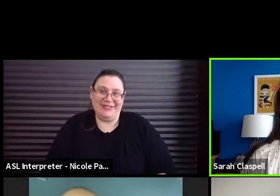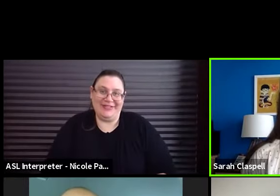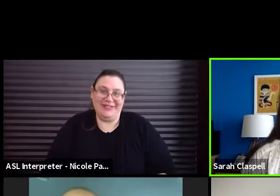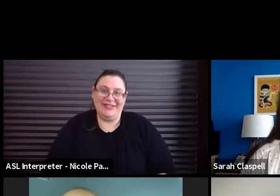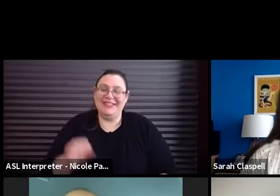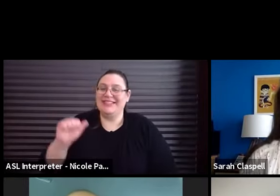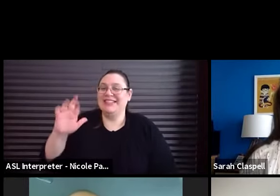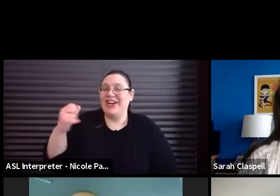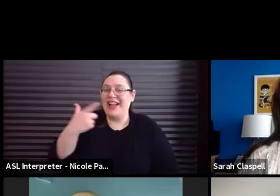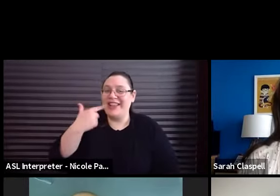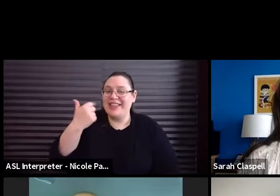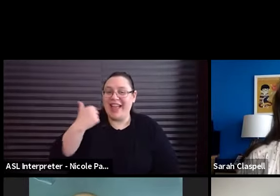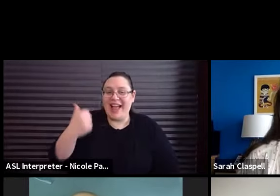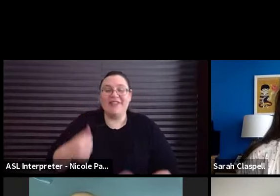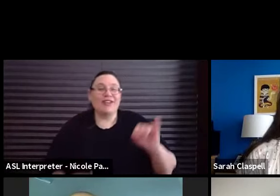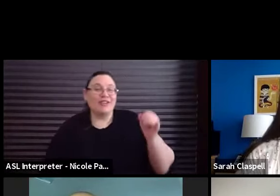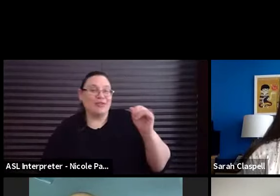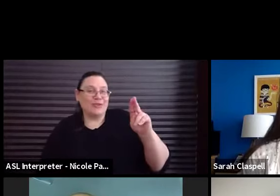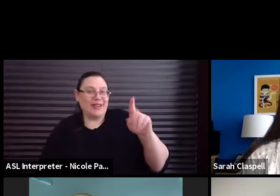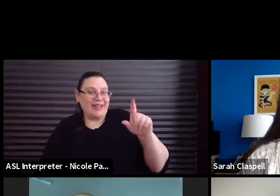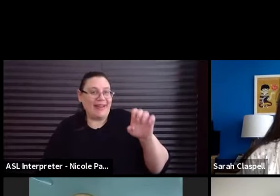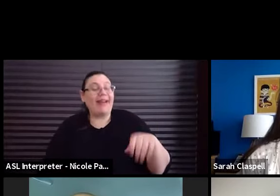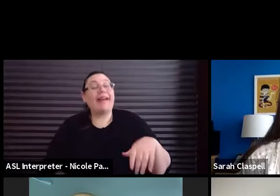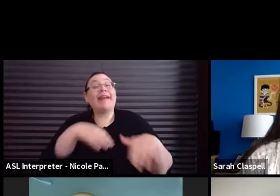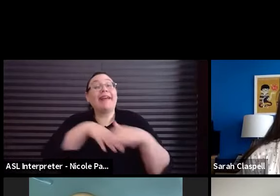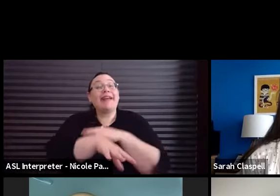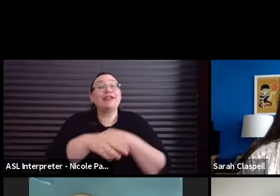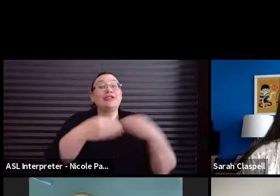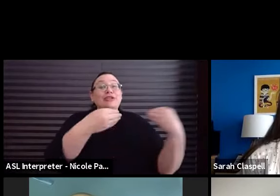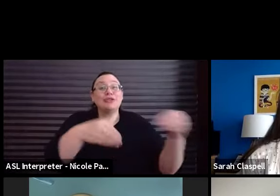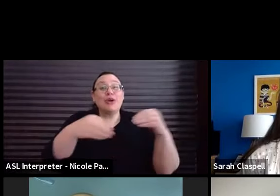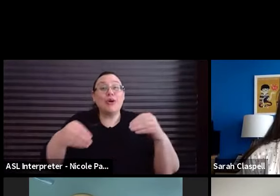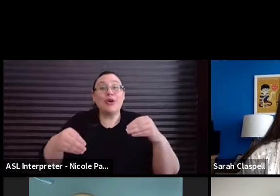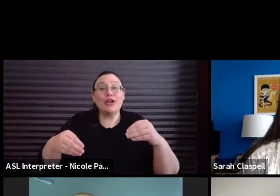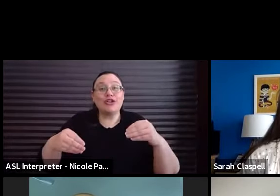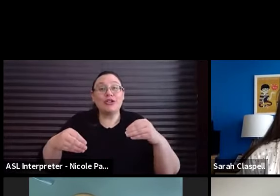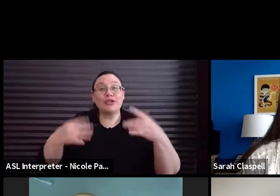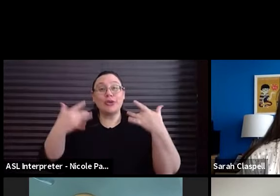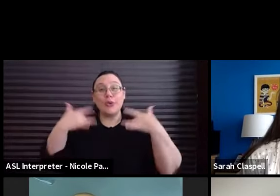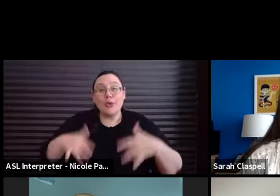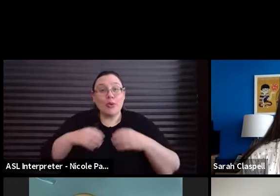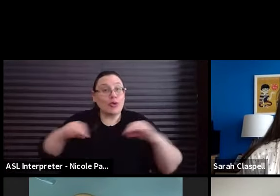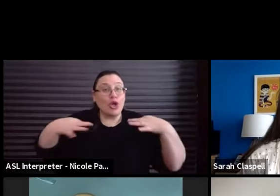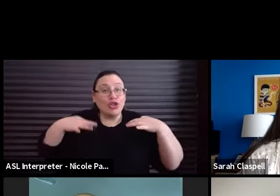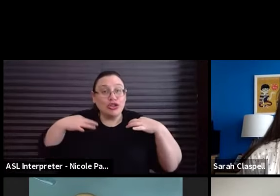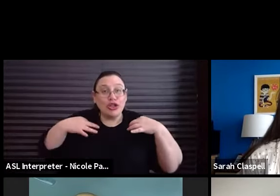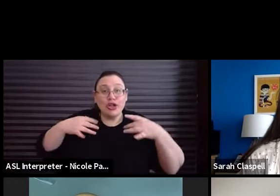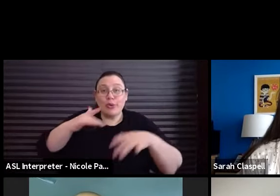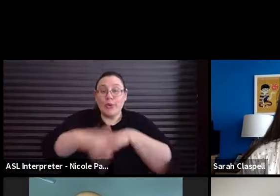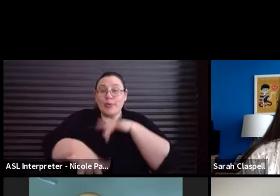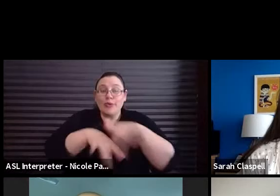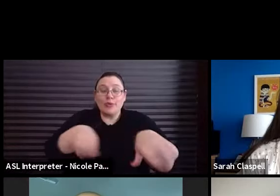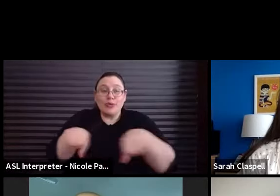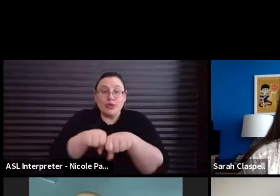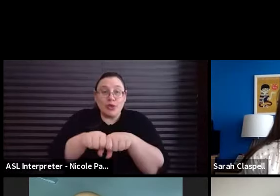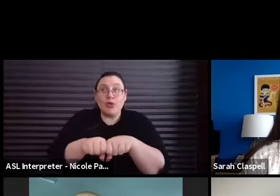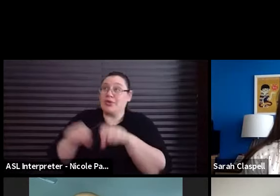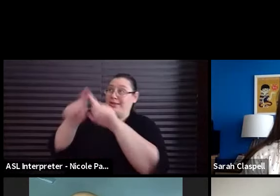He walks into, he walks in the stores without shirt and shoes, even though it says they're supposed to wear shirt and shoes.